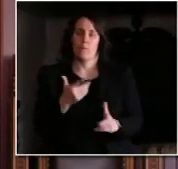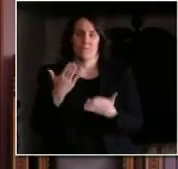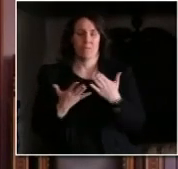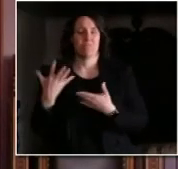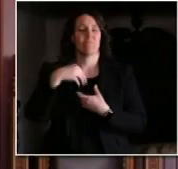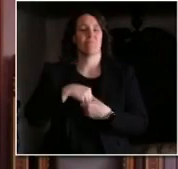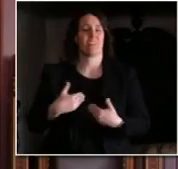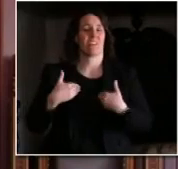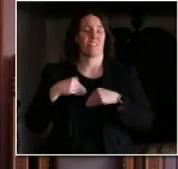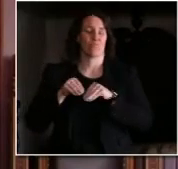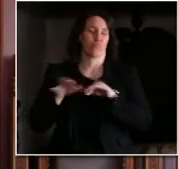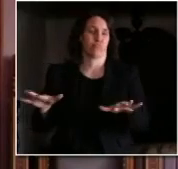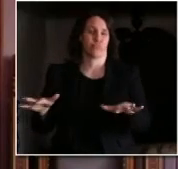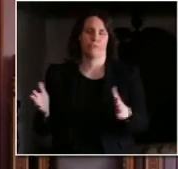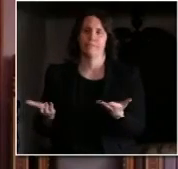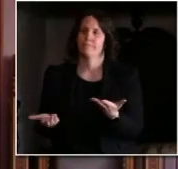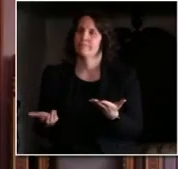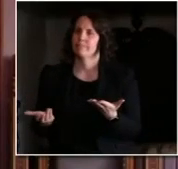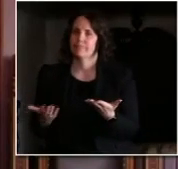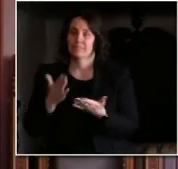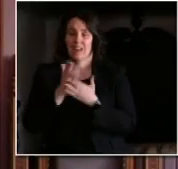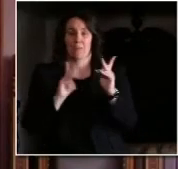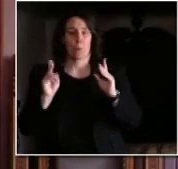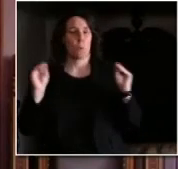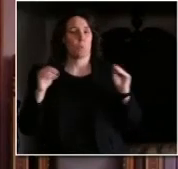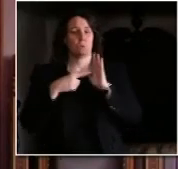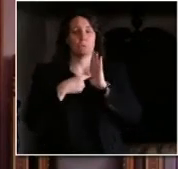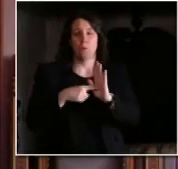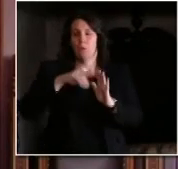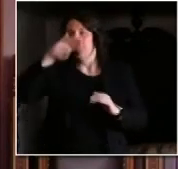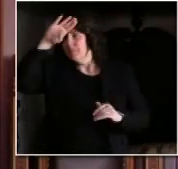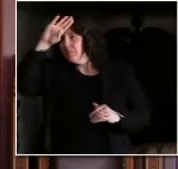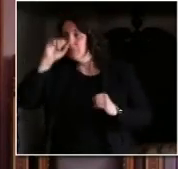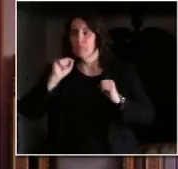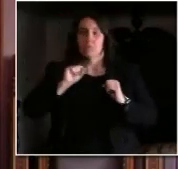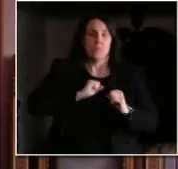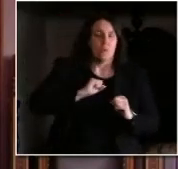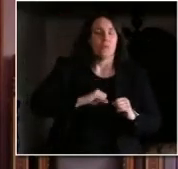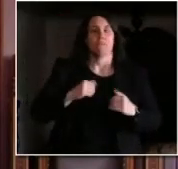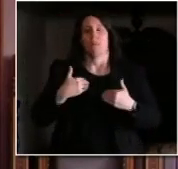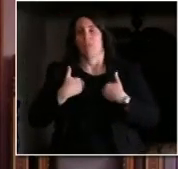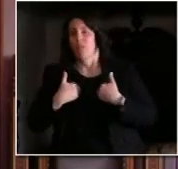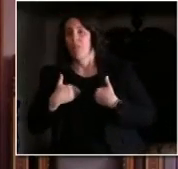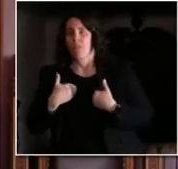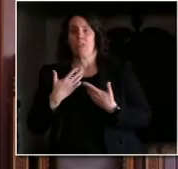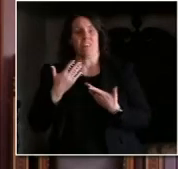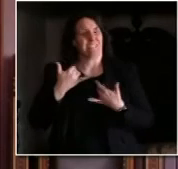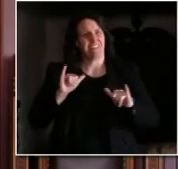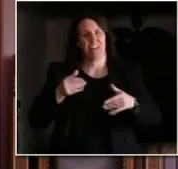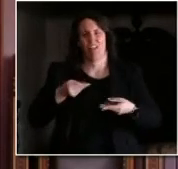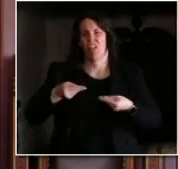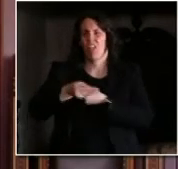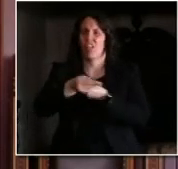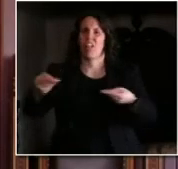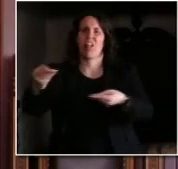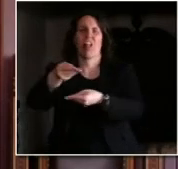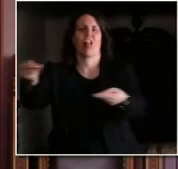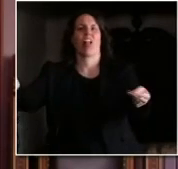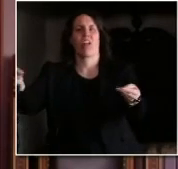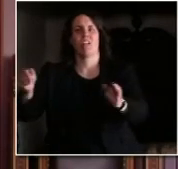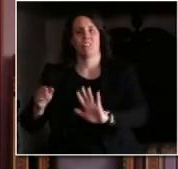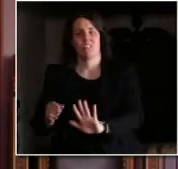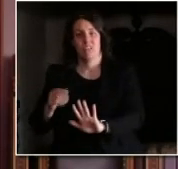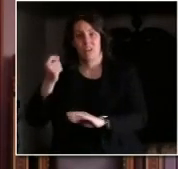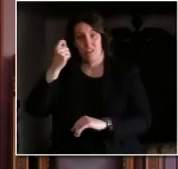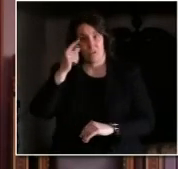none but they're still able to pass it on so to assume that you're having none in a county or very few in the county doesn't